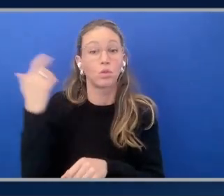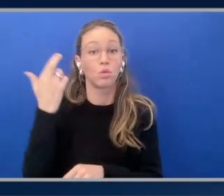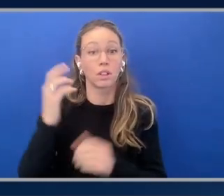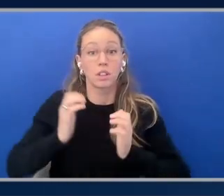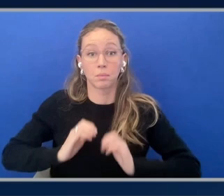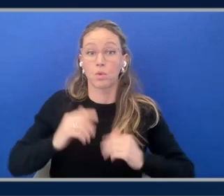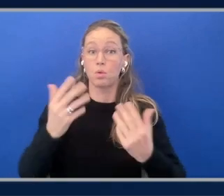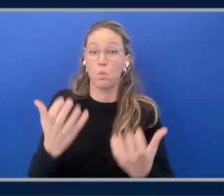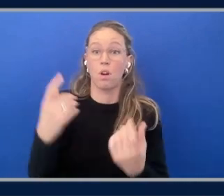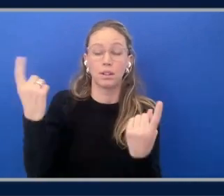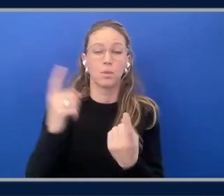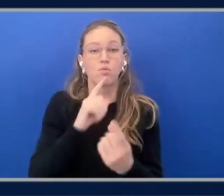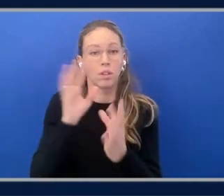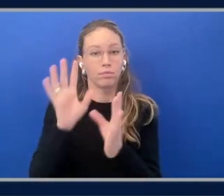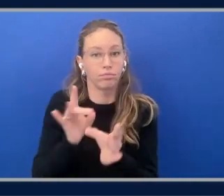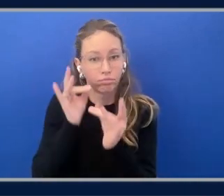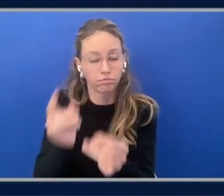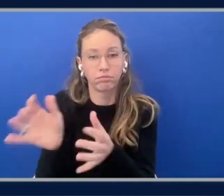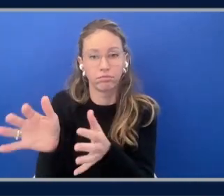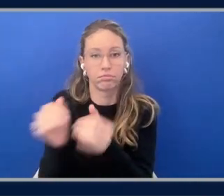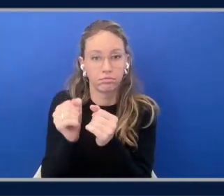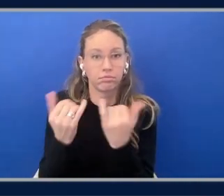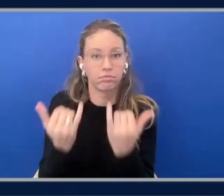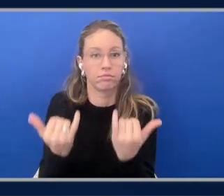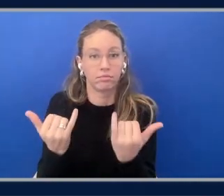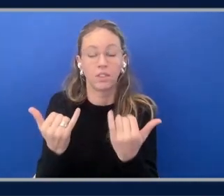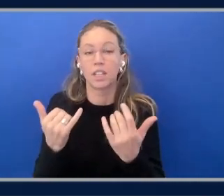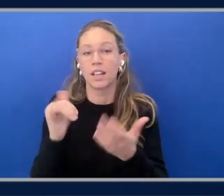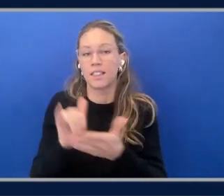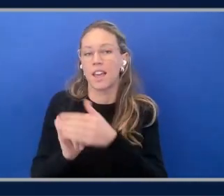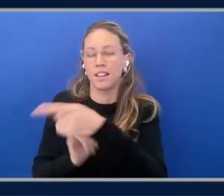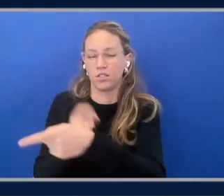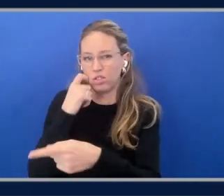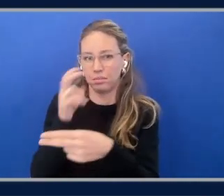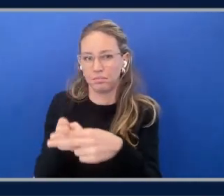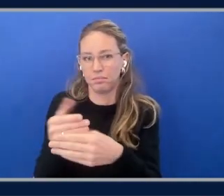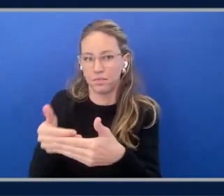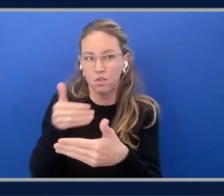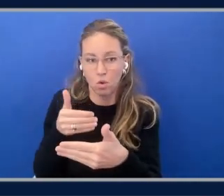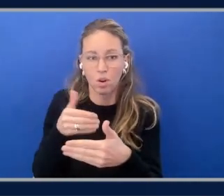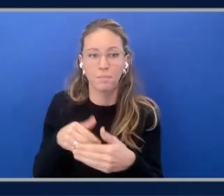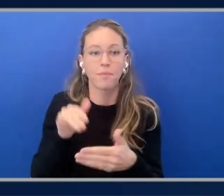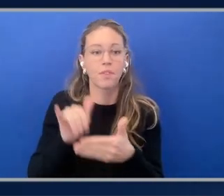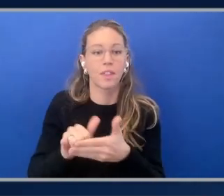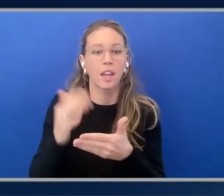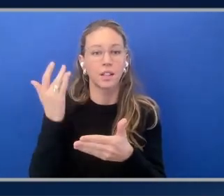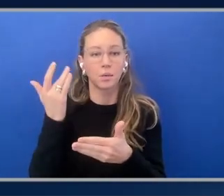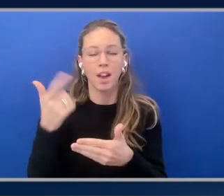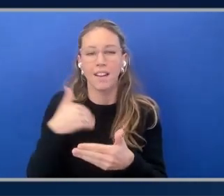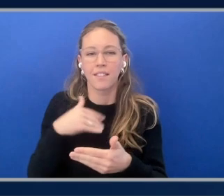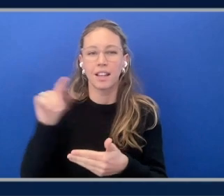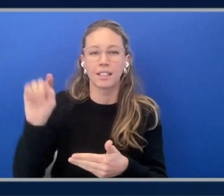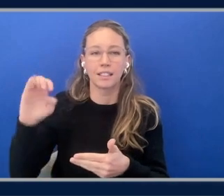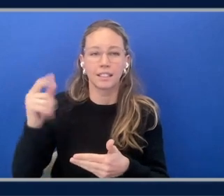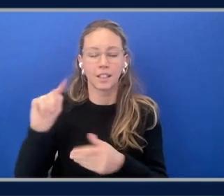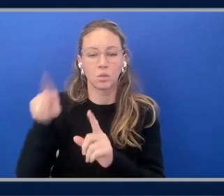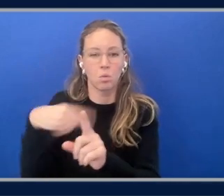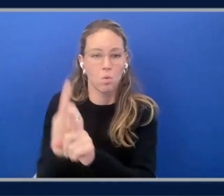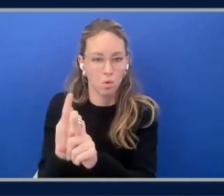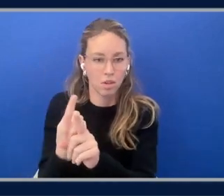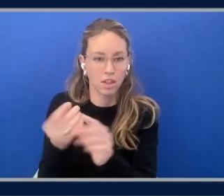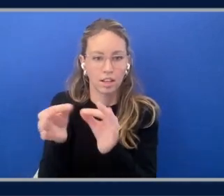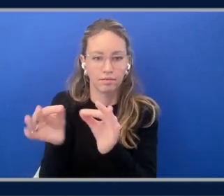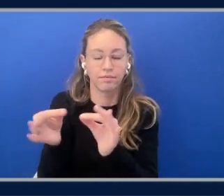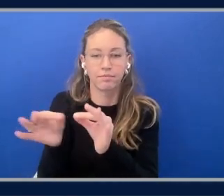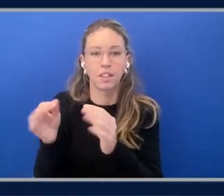really efficient and fast, as Vicious was pointing out earlier. And then that's why we had this text only micro. And I'm going to ask you something